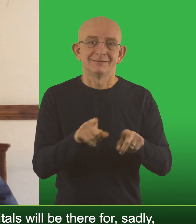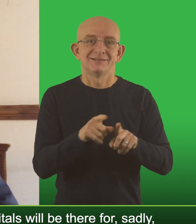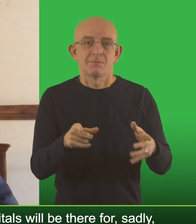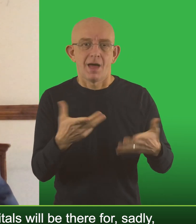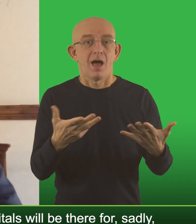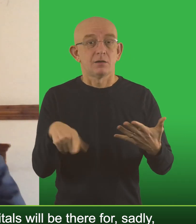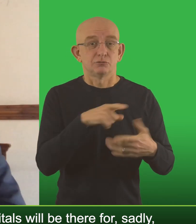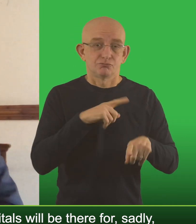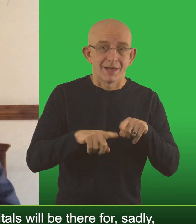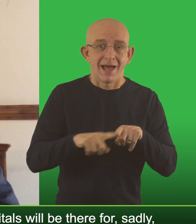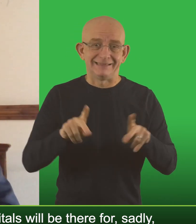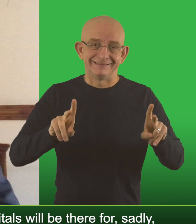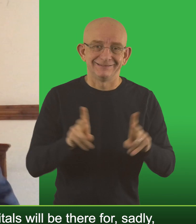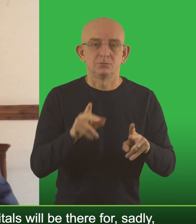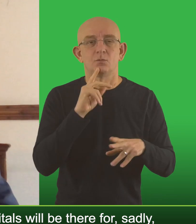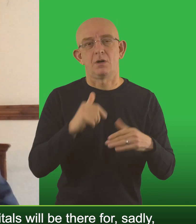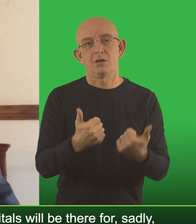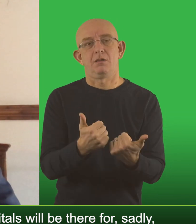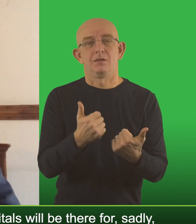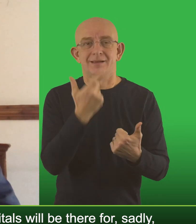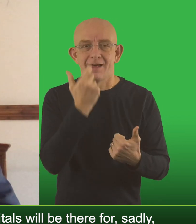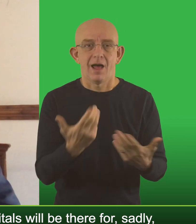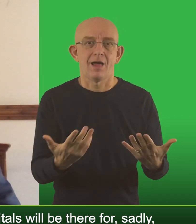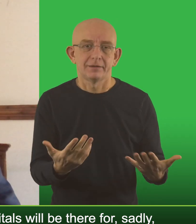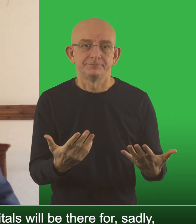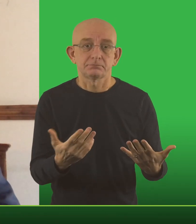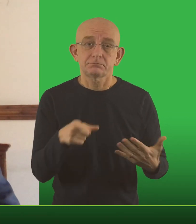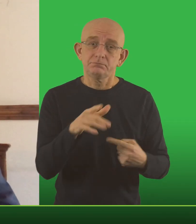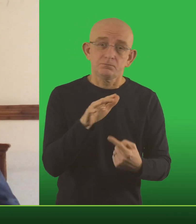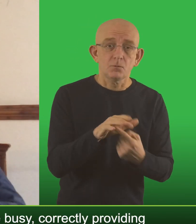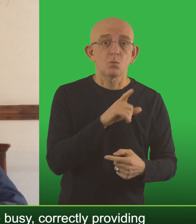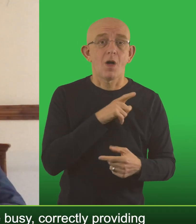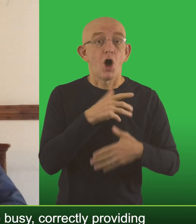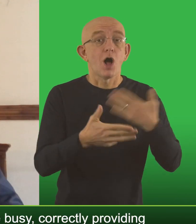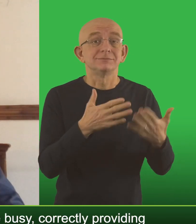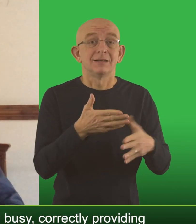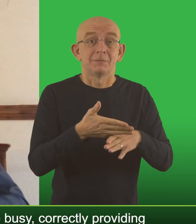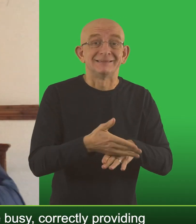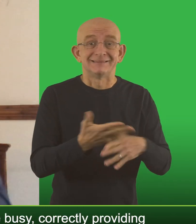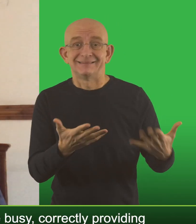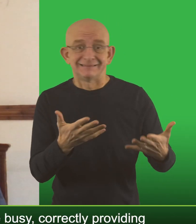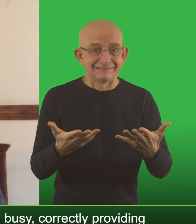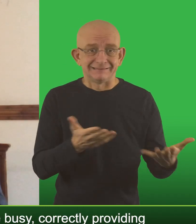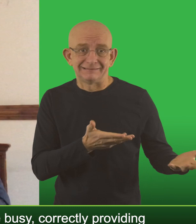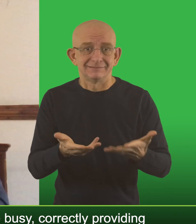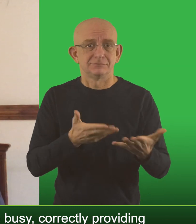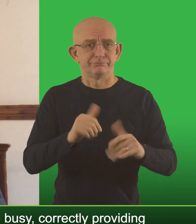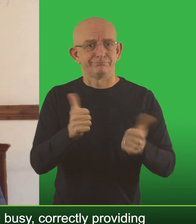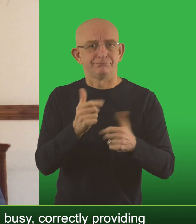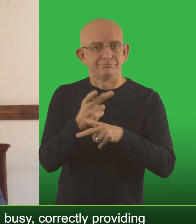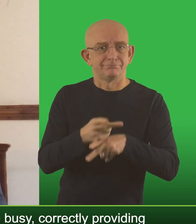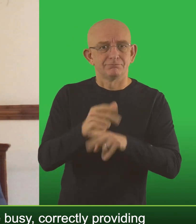sadly some time to come. And all we can do to reduce that, the better. It matters because if hospitals are busy